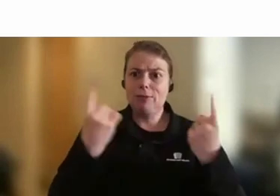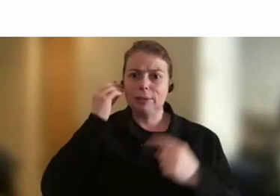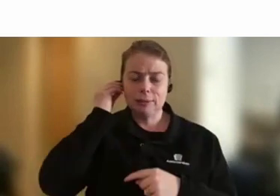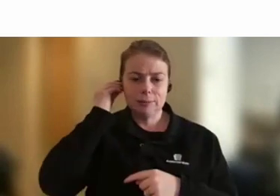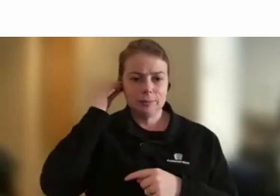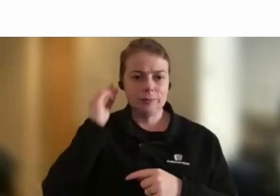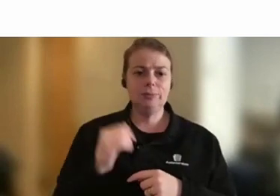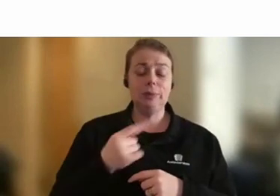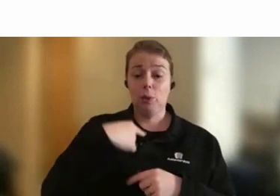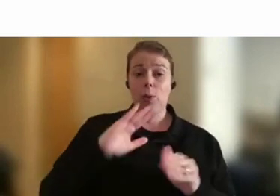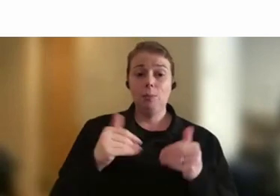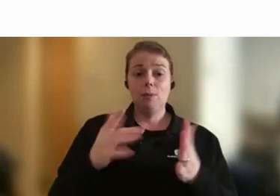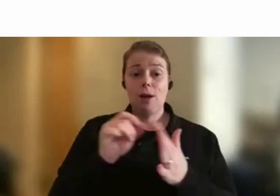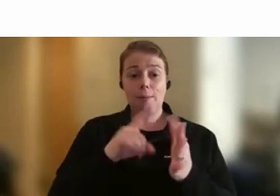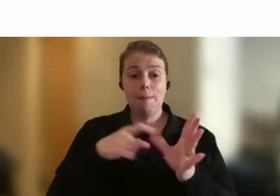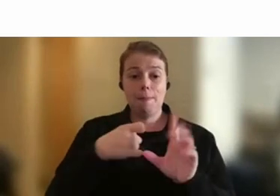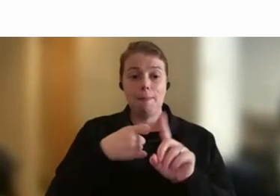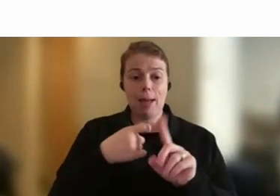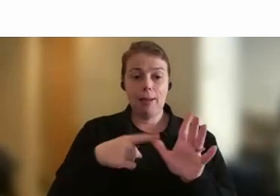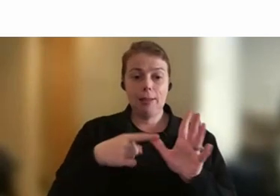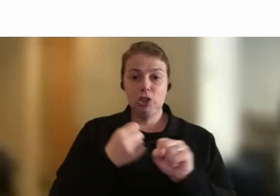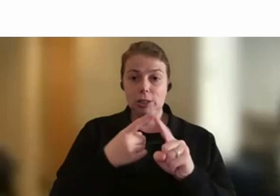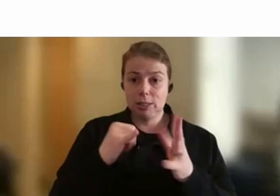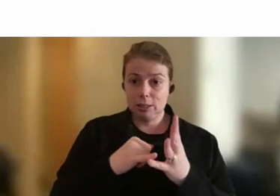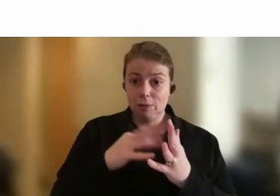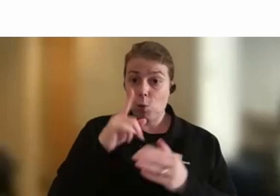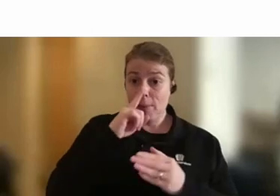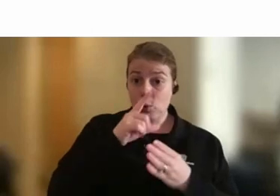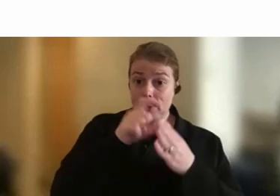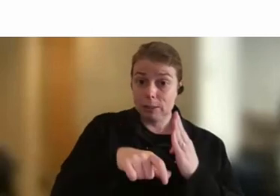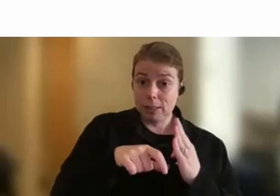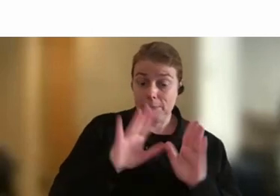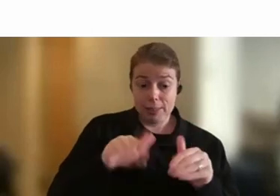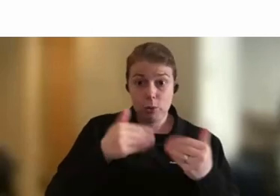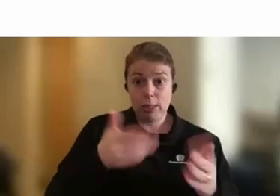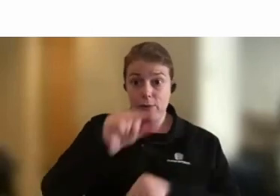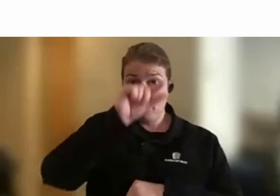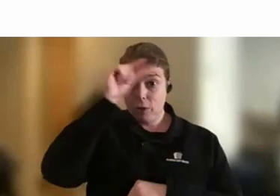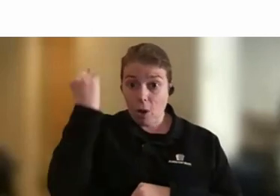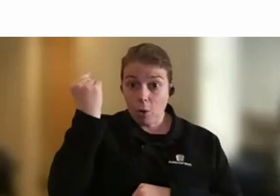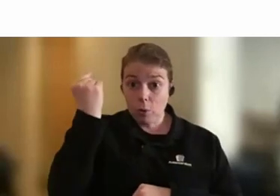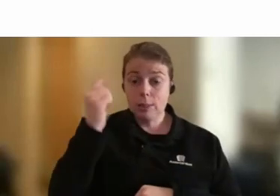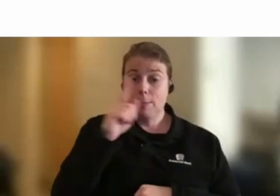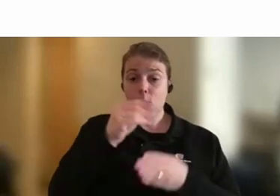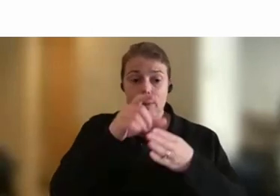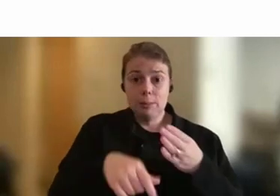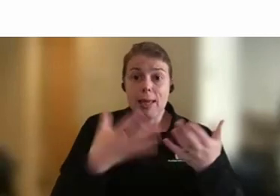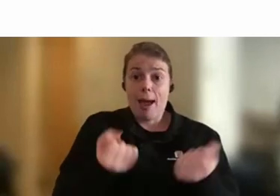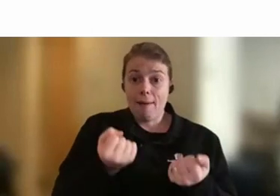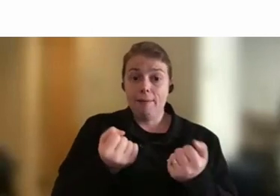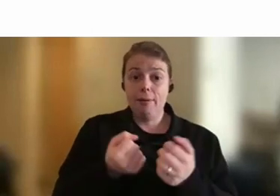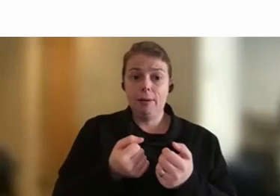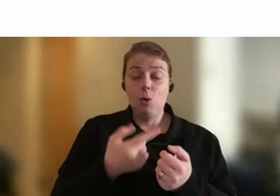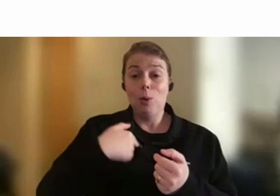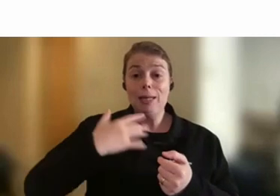provide packages to people with disability, but for us to deliver on the goals that people with disability have in their packages, we need to be working with every